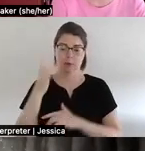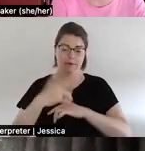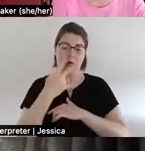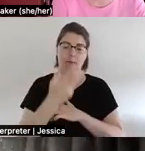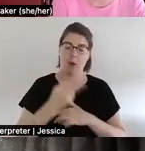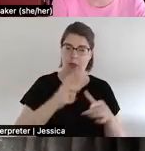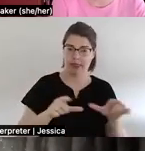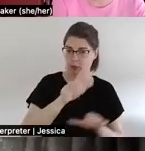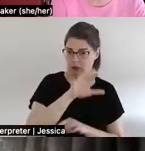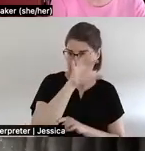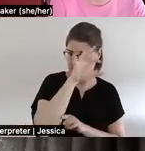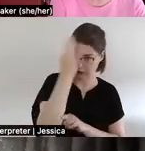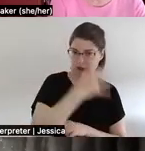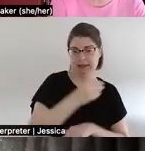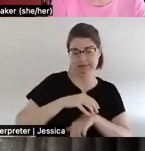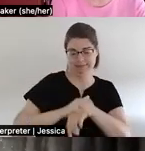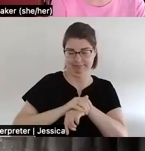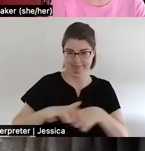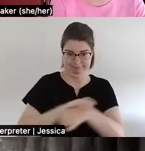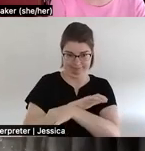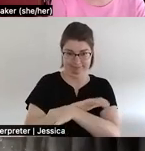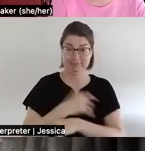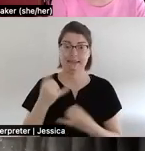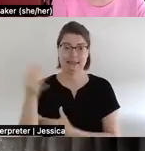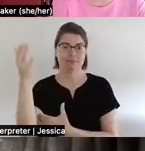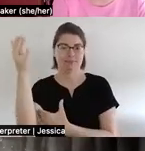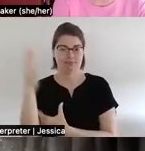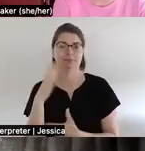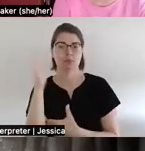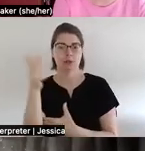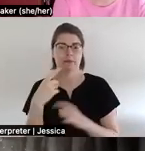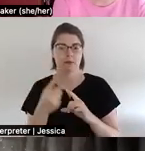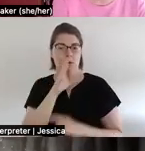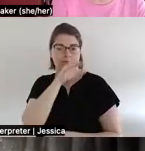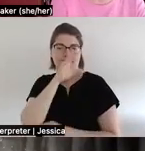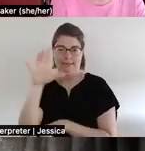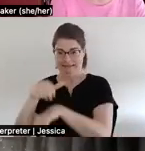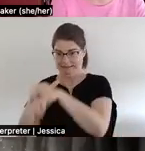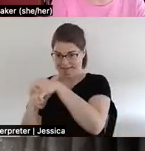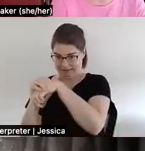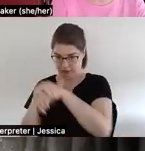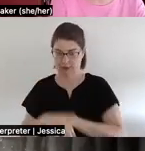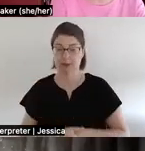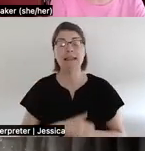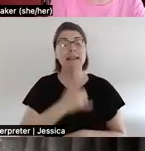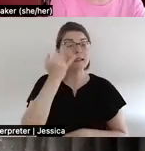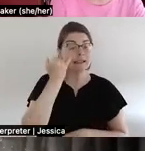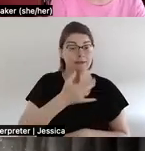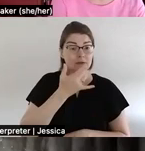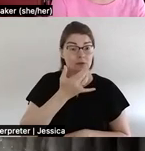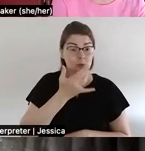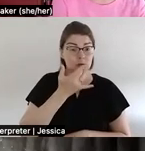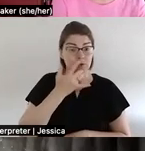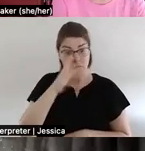and French. Today's speaker is presenting in English. Please click on the globe